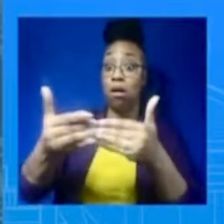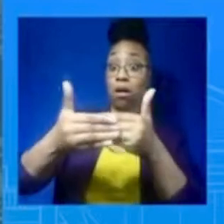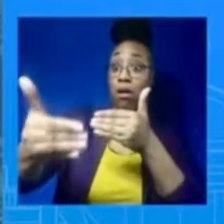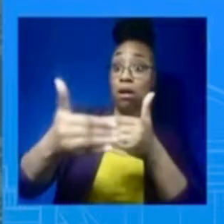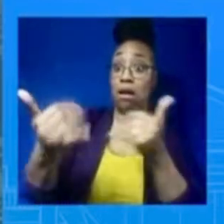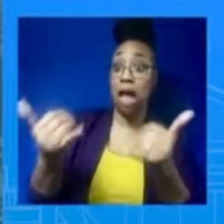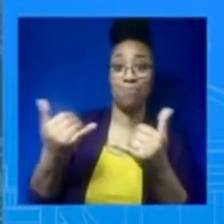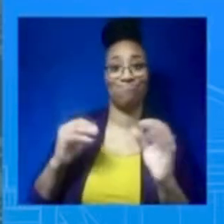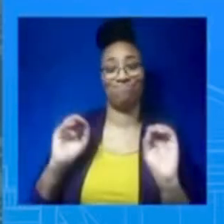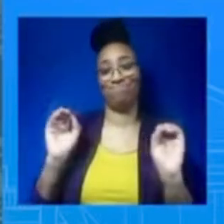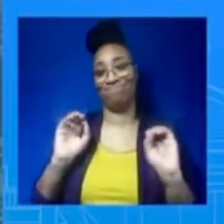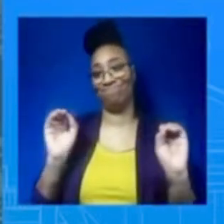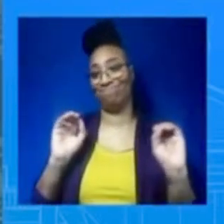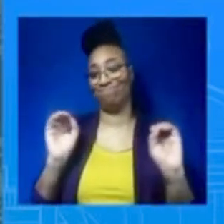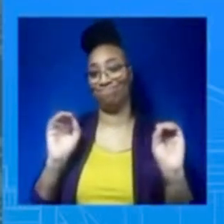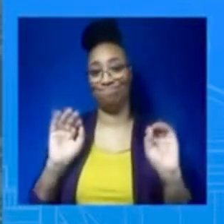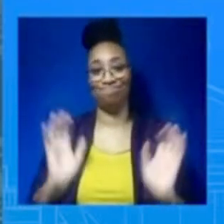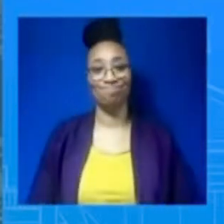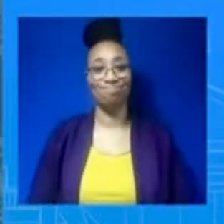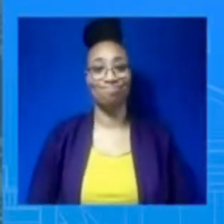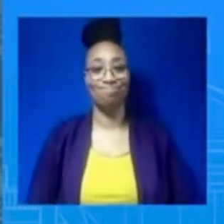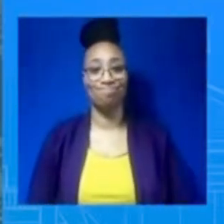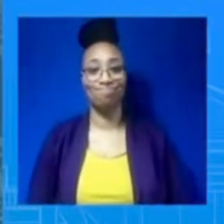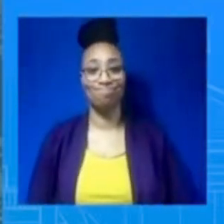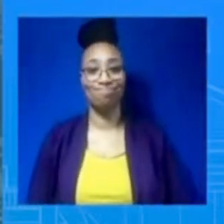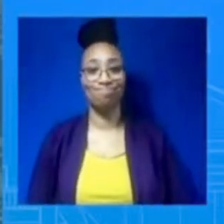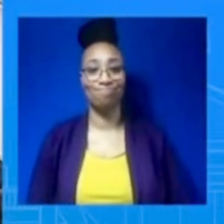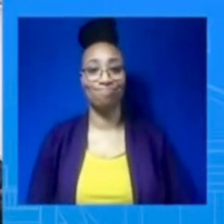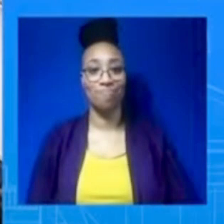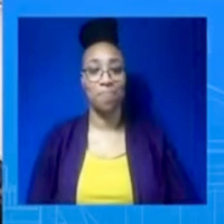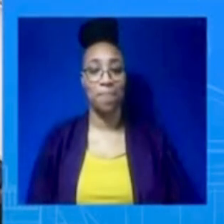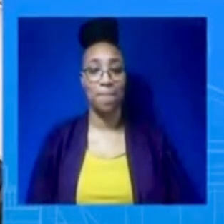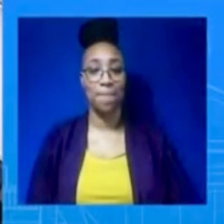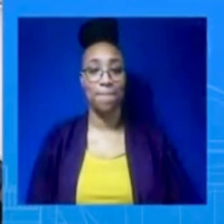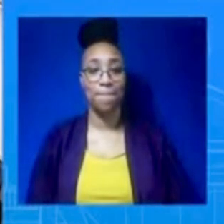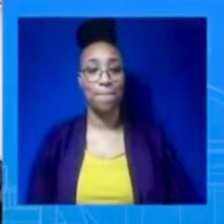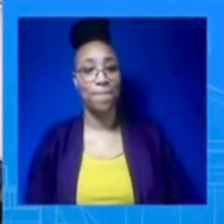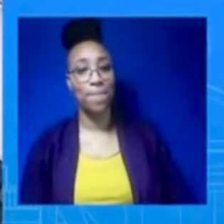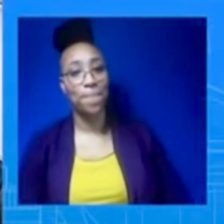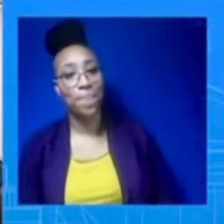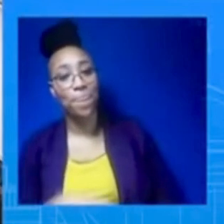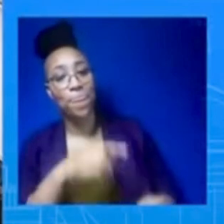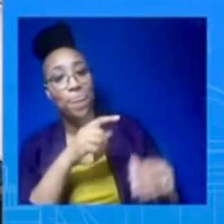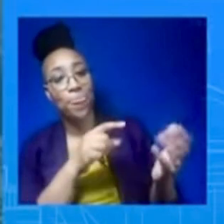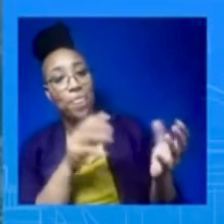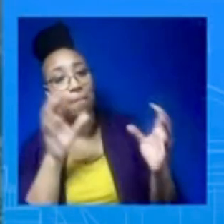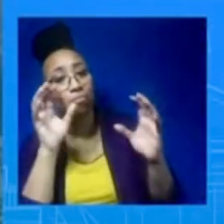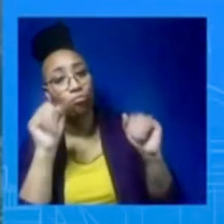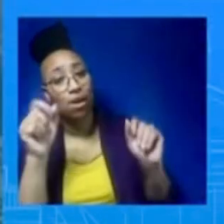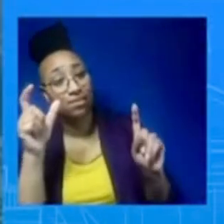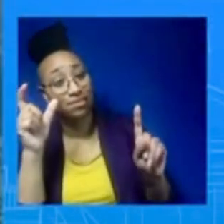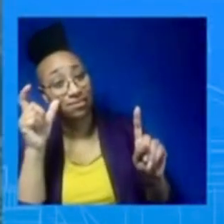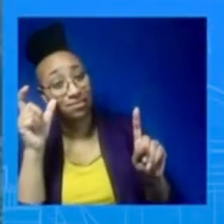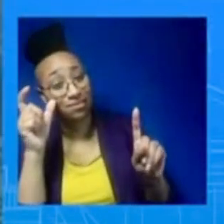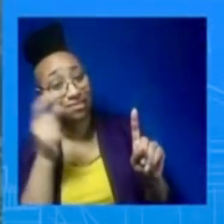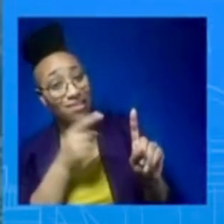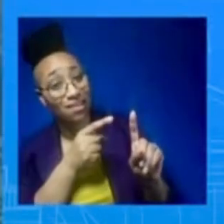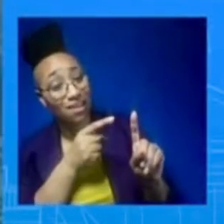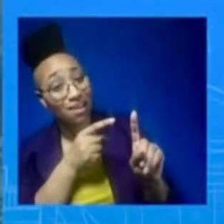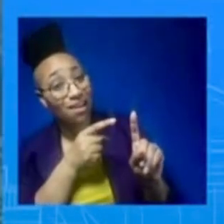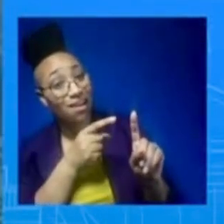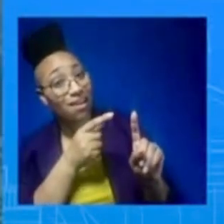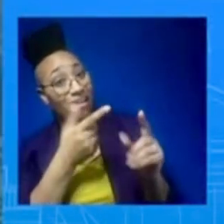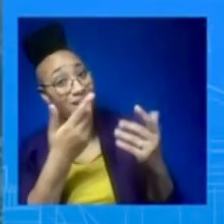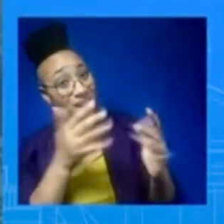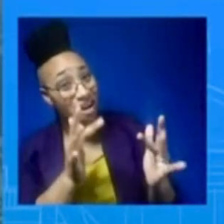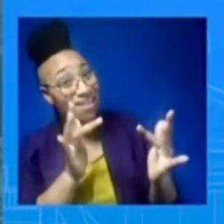Has President Biden spoken to Senator Federer's wife since he- Ms. I don't have a, I don't have any, any conversation to read